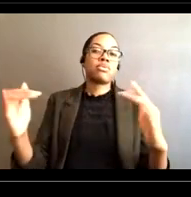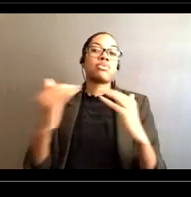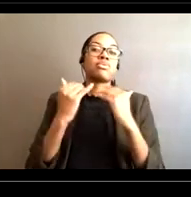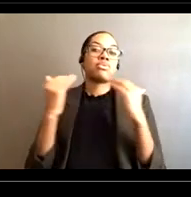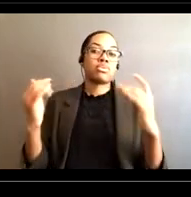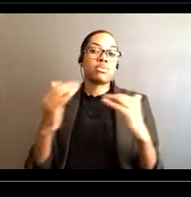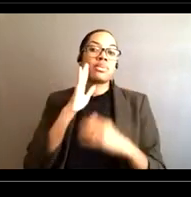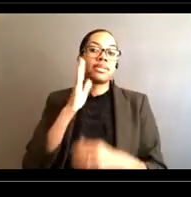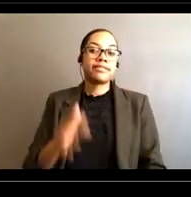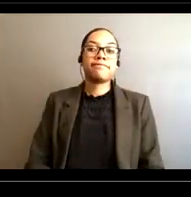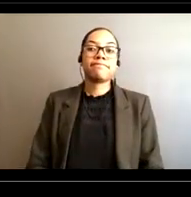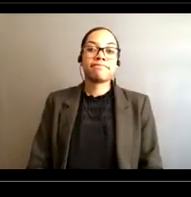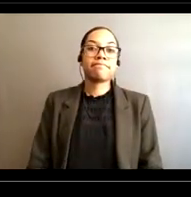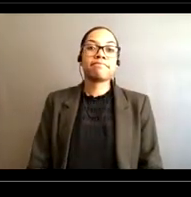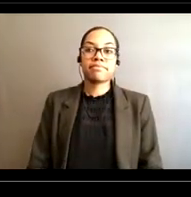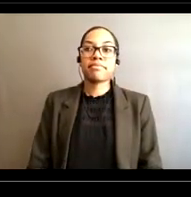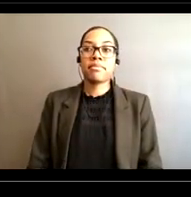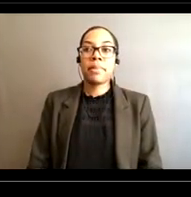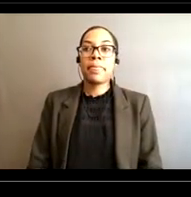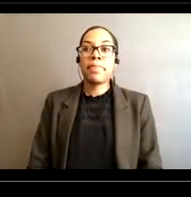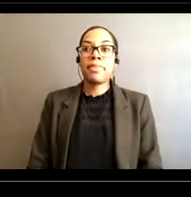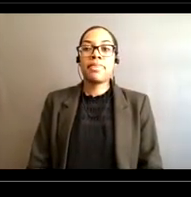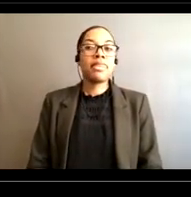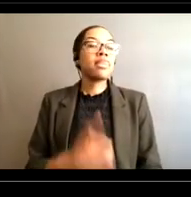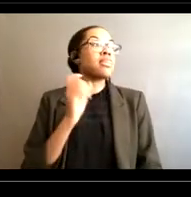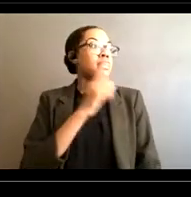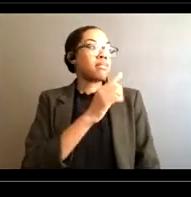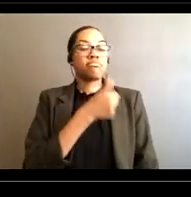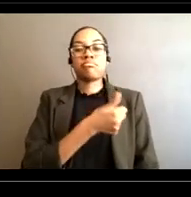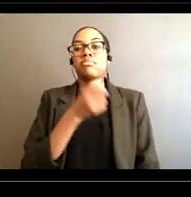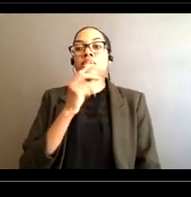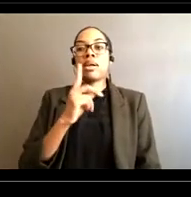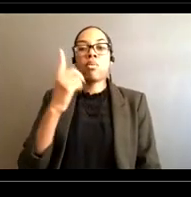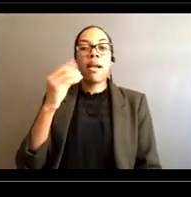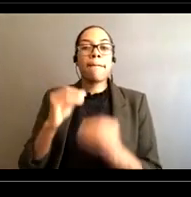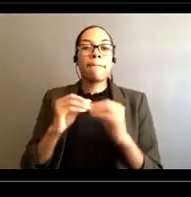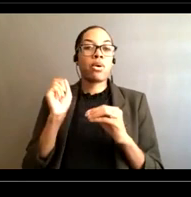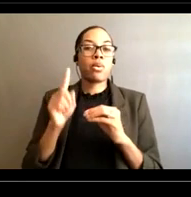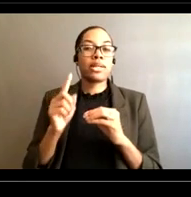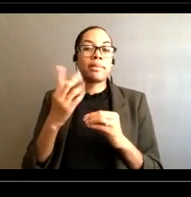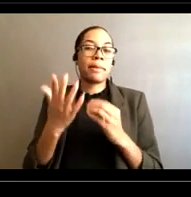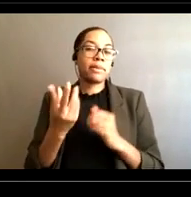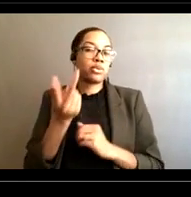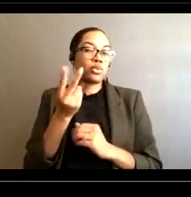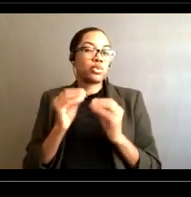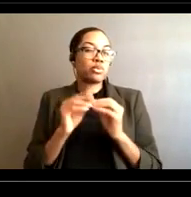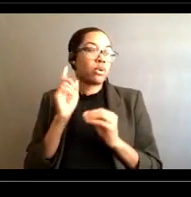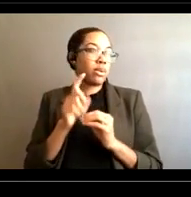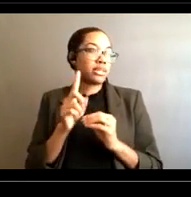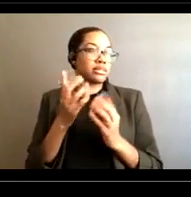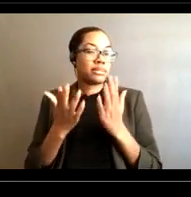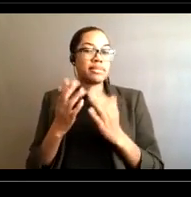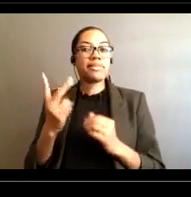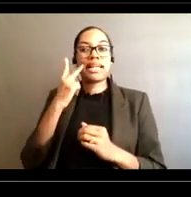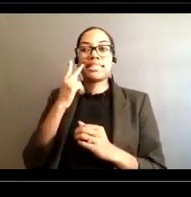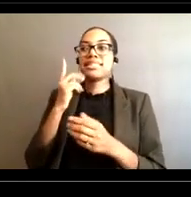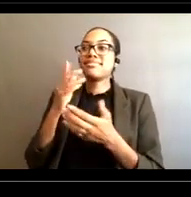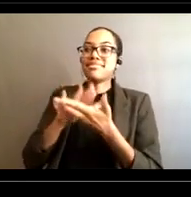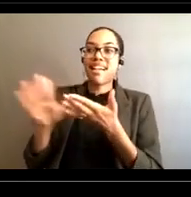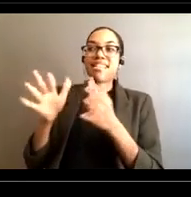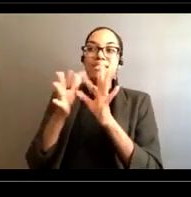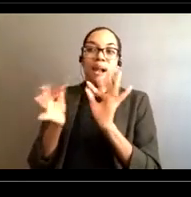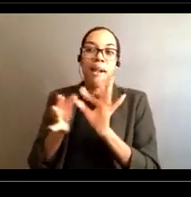Okay, um, let's let's go with one more question maybe two I because I summer I have some nice comments here. Thank you